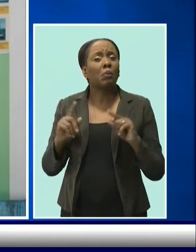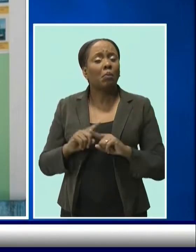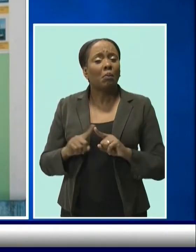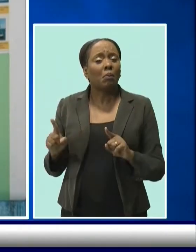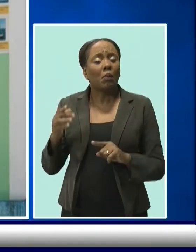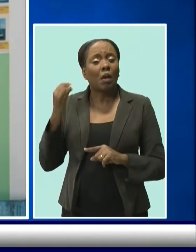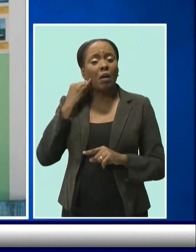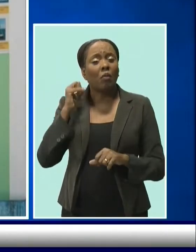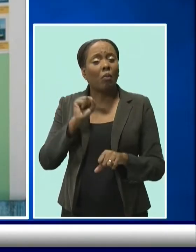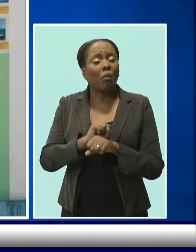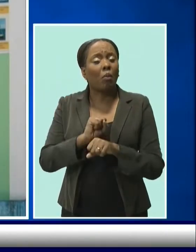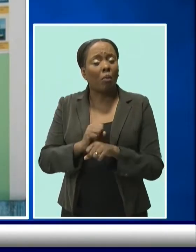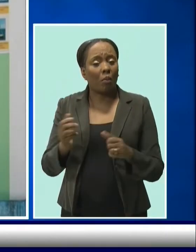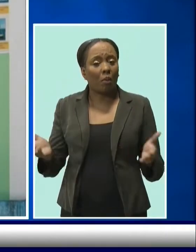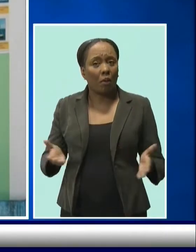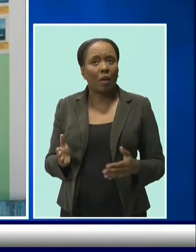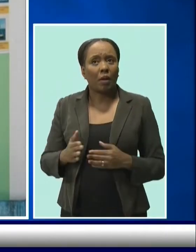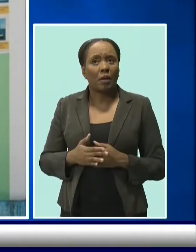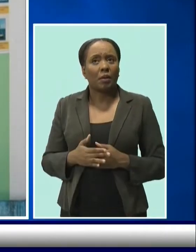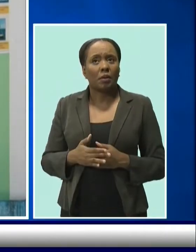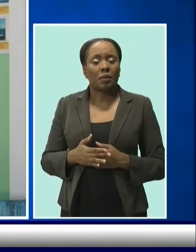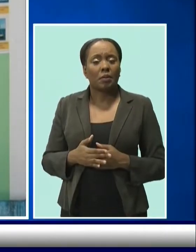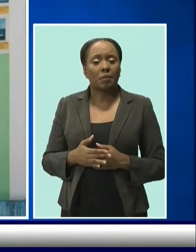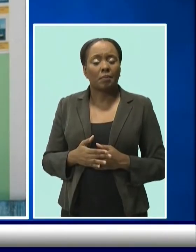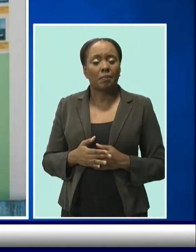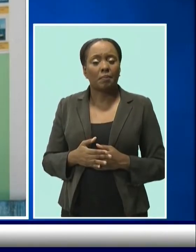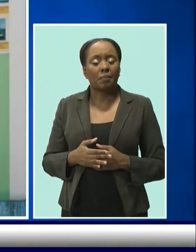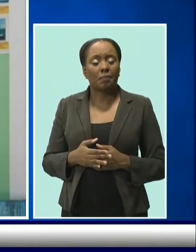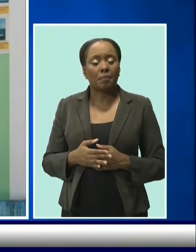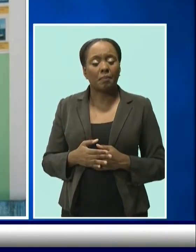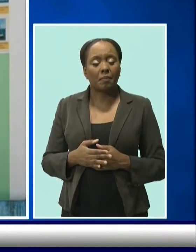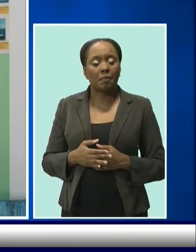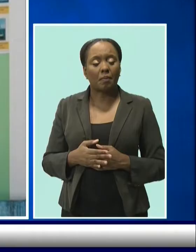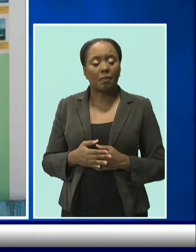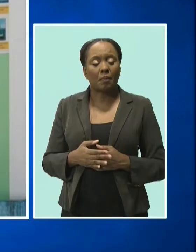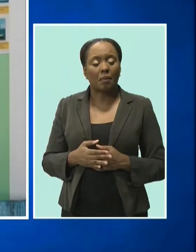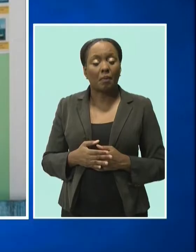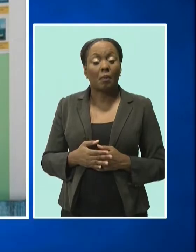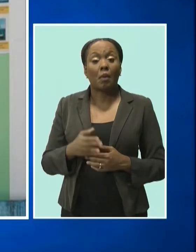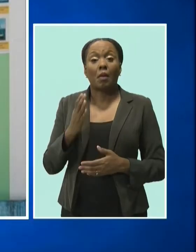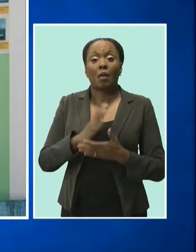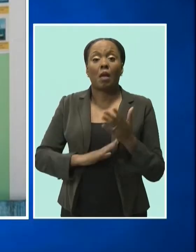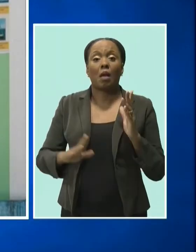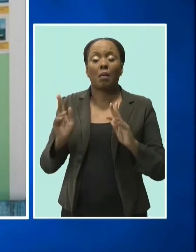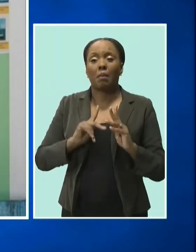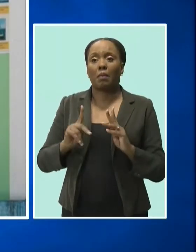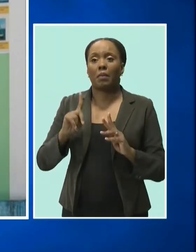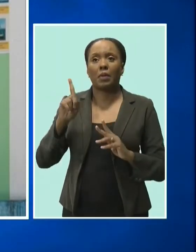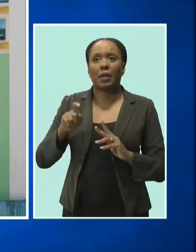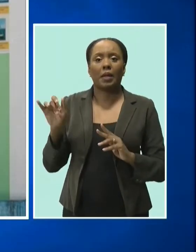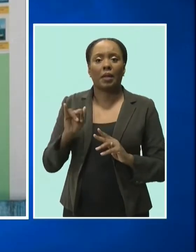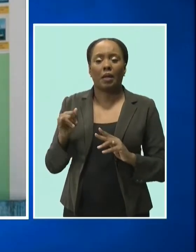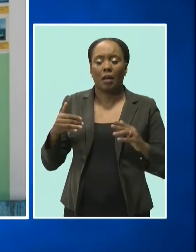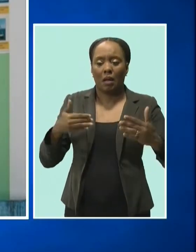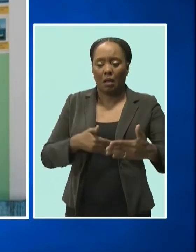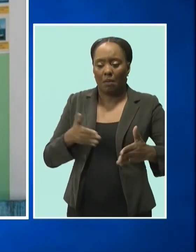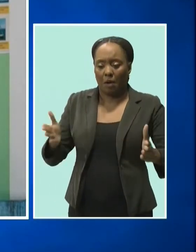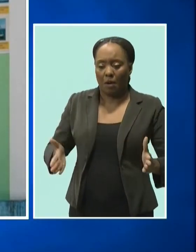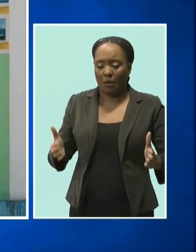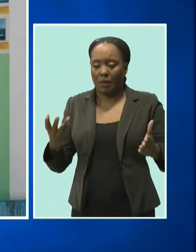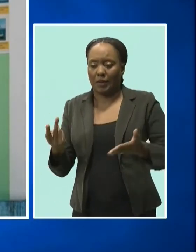those who work here will tell you. In some cases, people had to stand on buckets or crates to be able to play their trade.